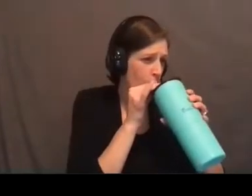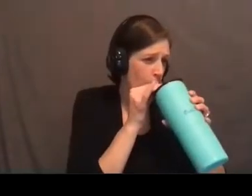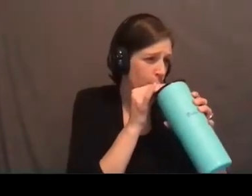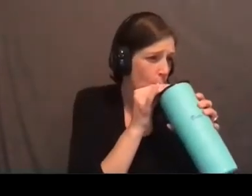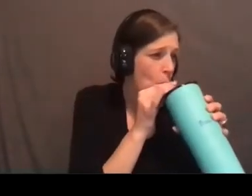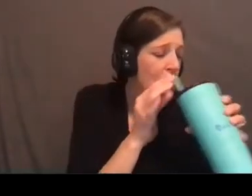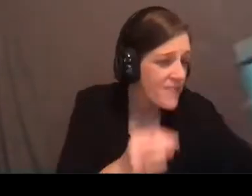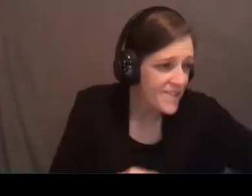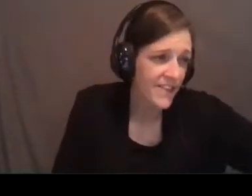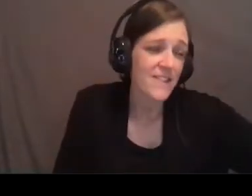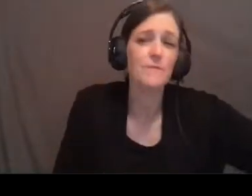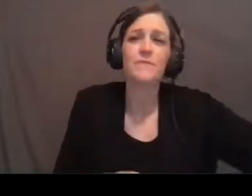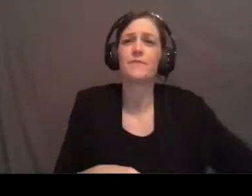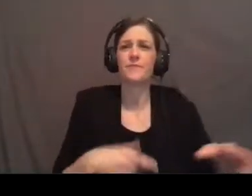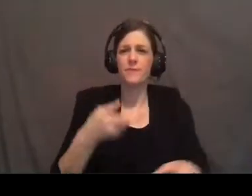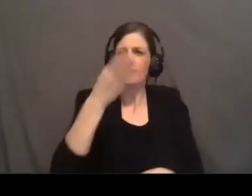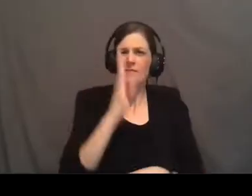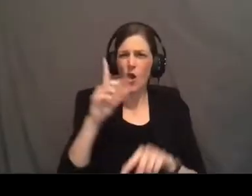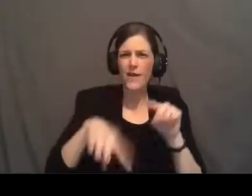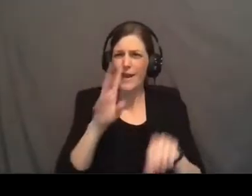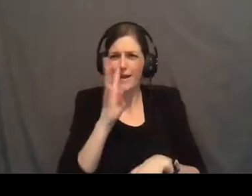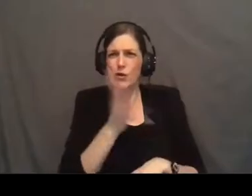can't turn a blind eye toward evil